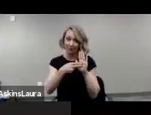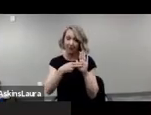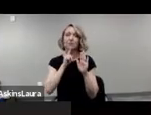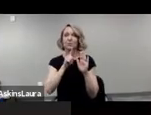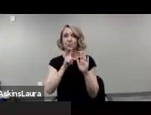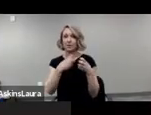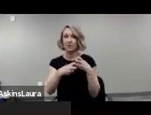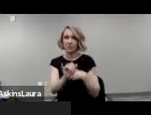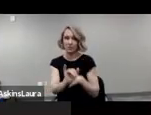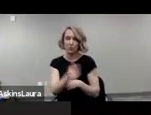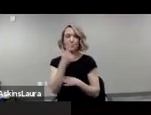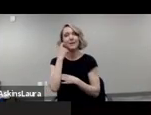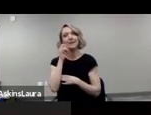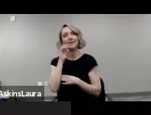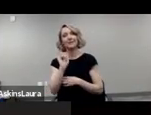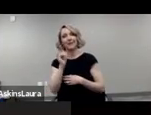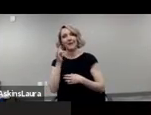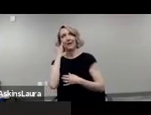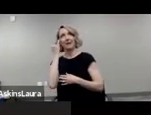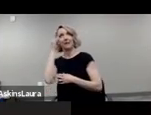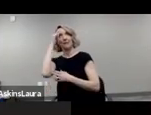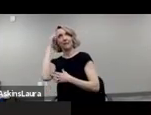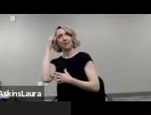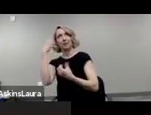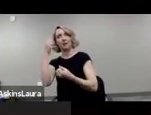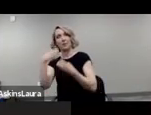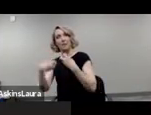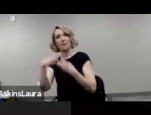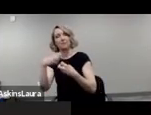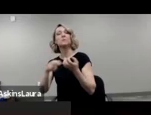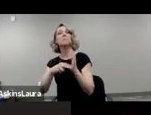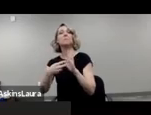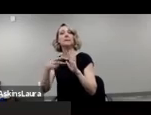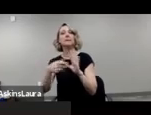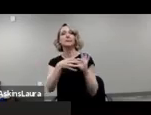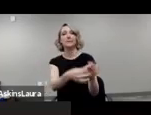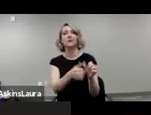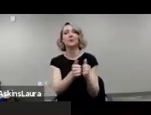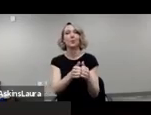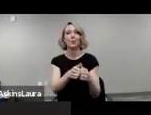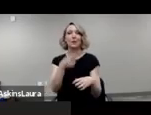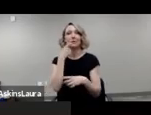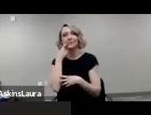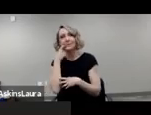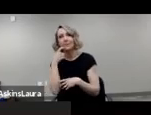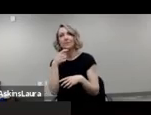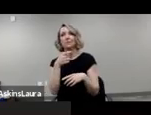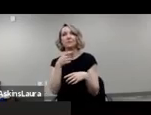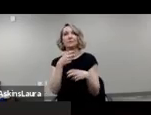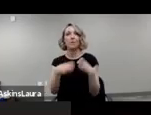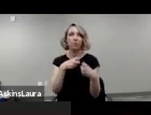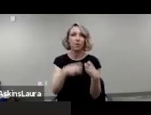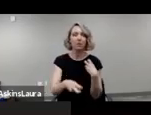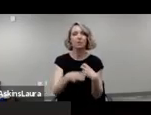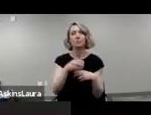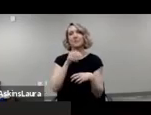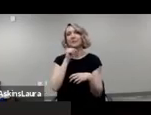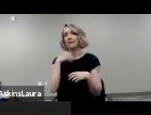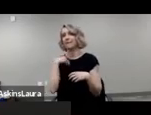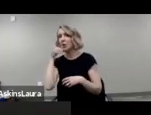is wrongfully associated with violence, criminality, substance use, homelessness, and